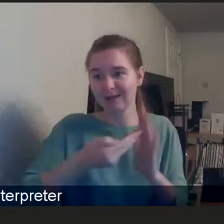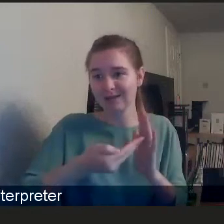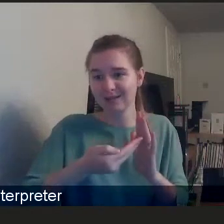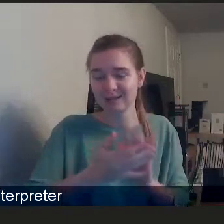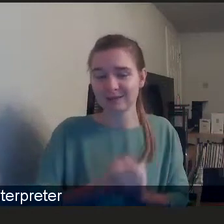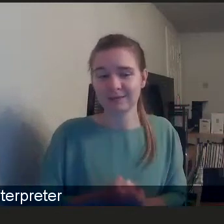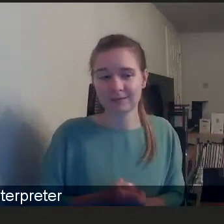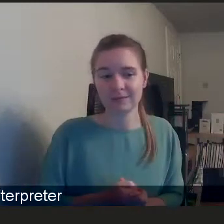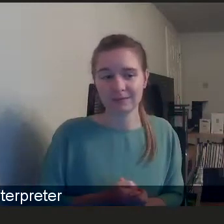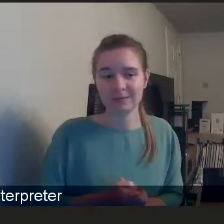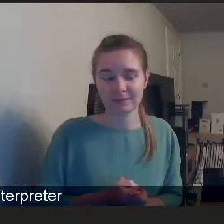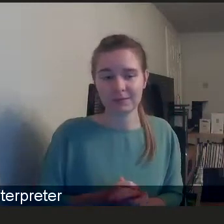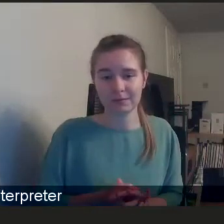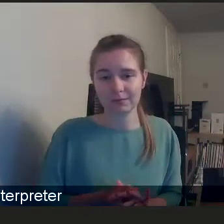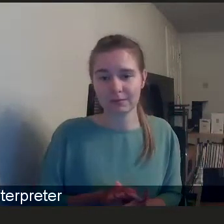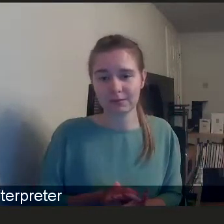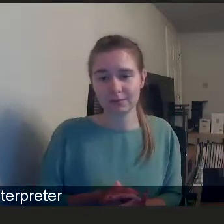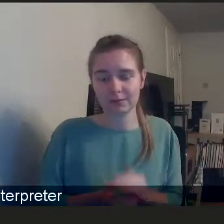from your perspective.